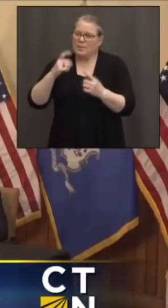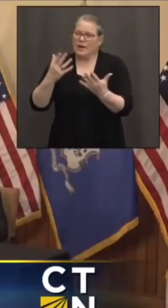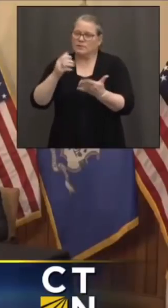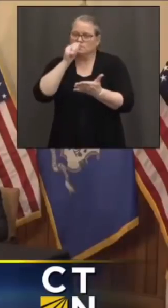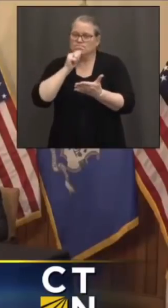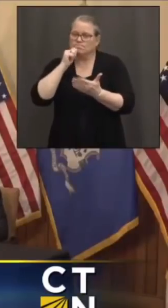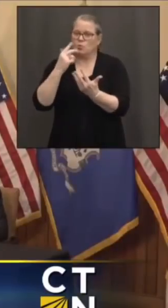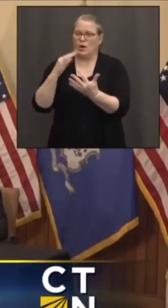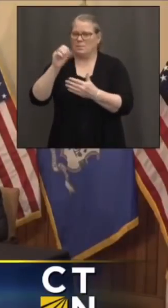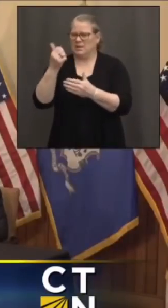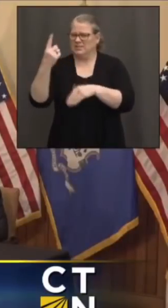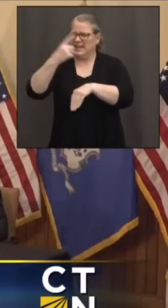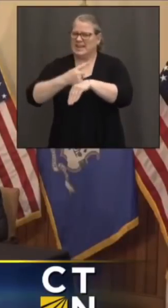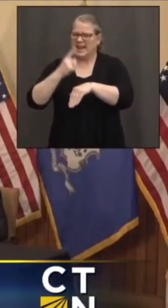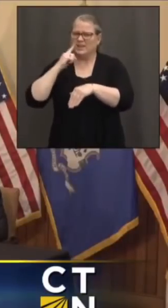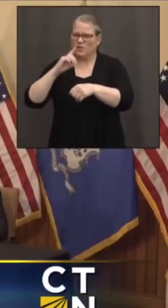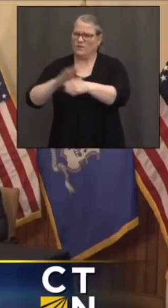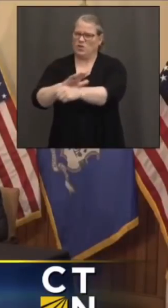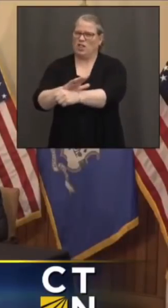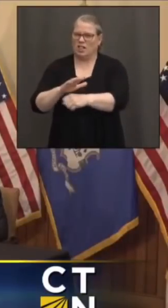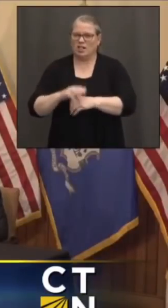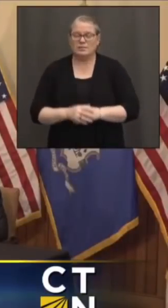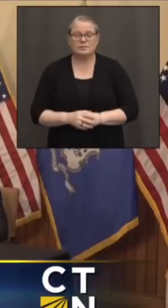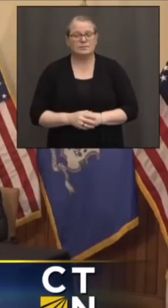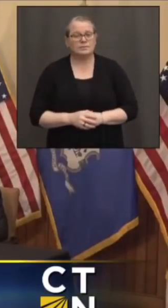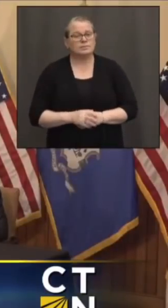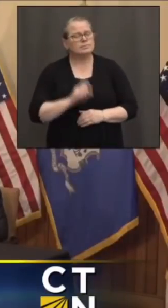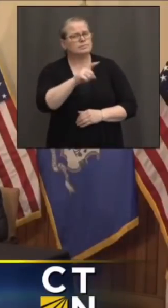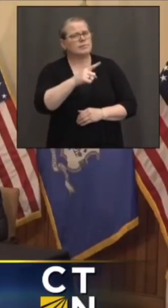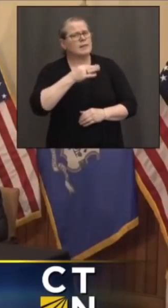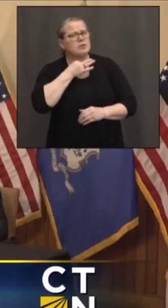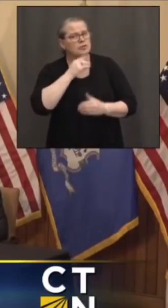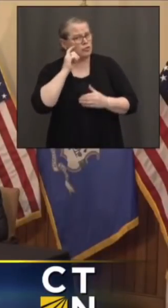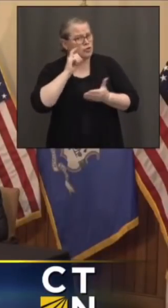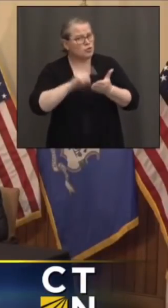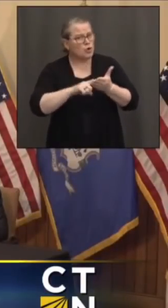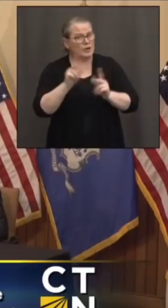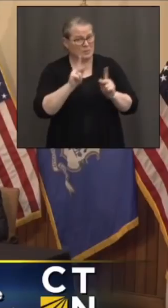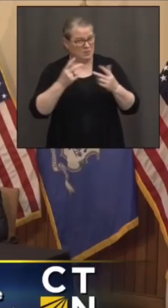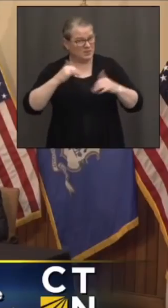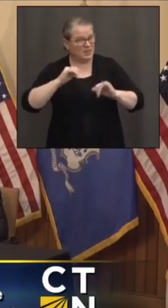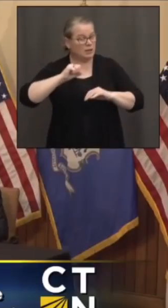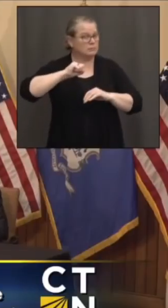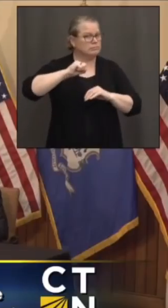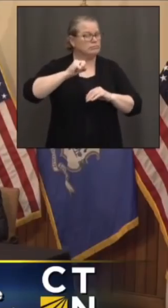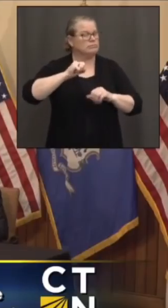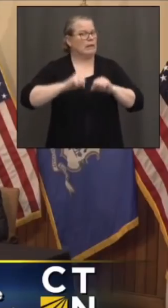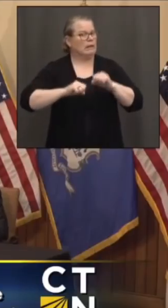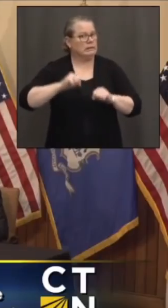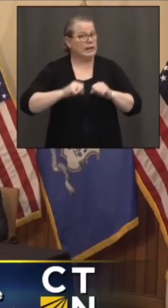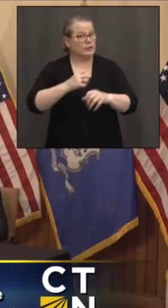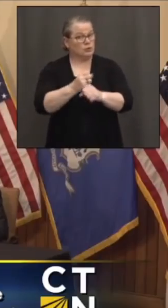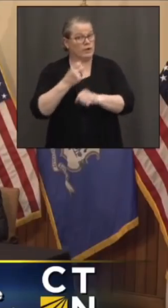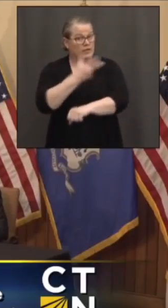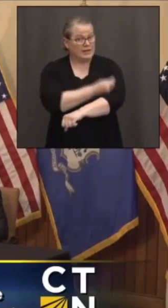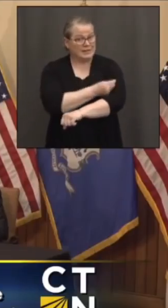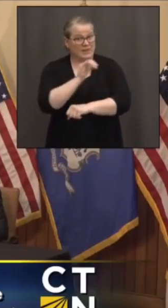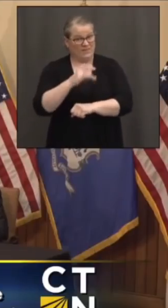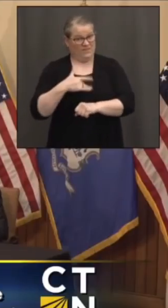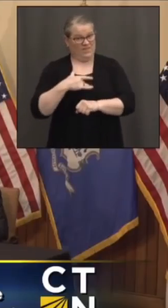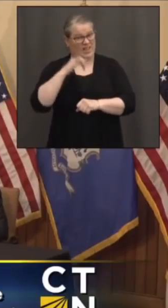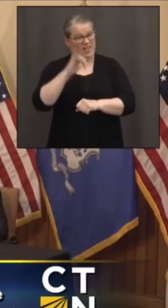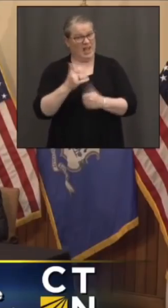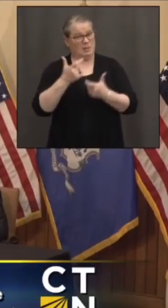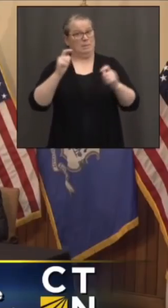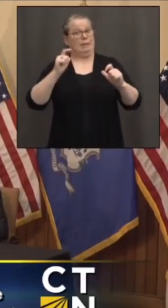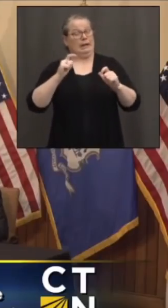And lastly, are you continuing to notice hesitancy for some to get the vaccine? And how significant of a hurdle do you see that to get herd immunity?